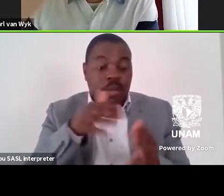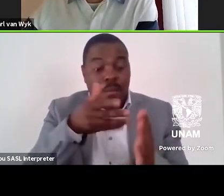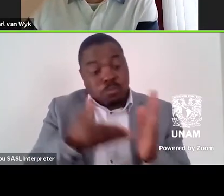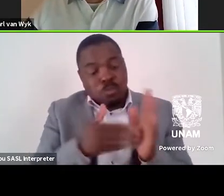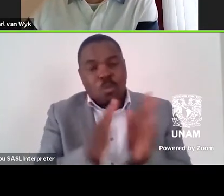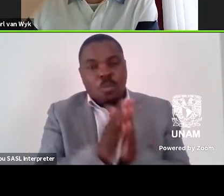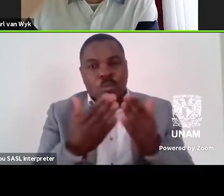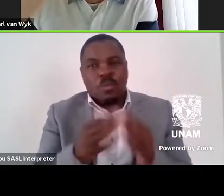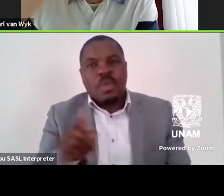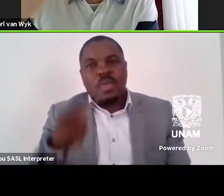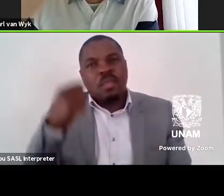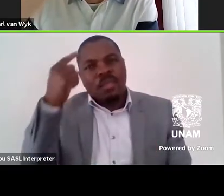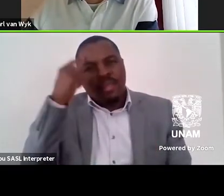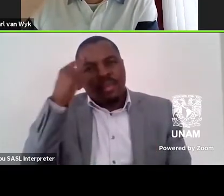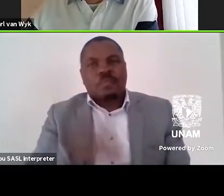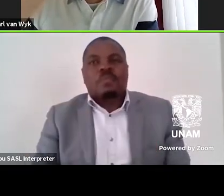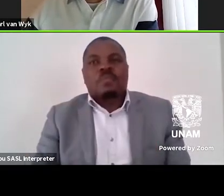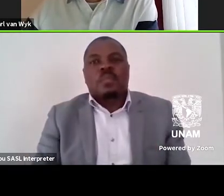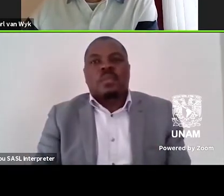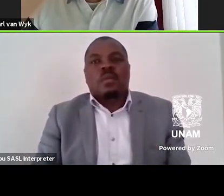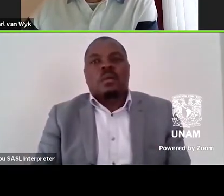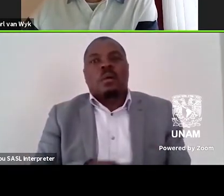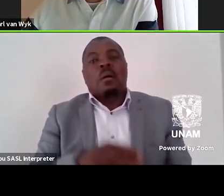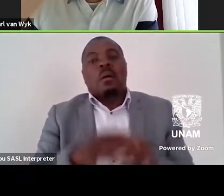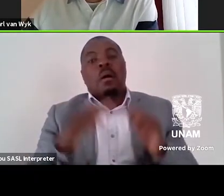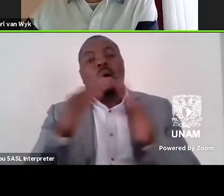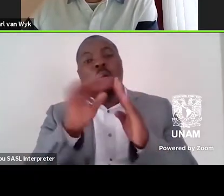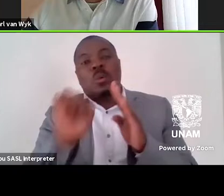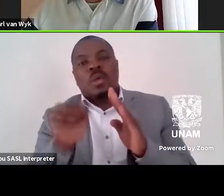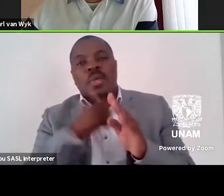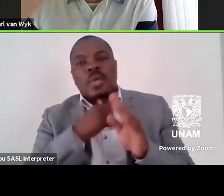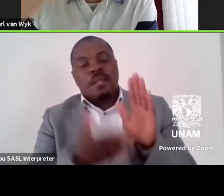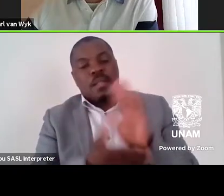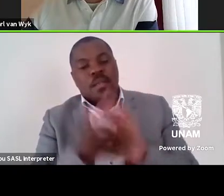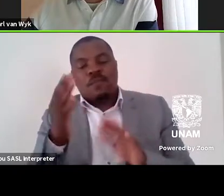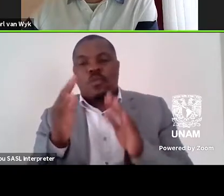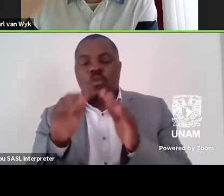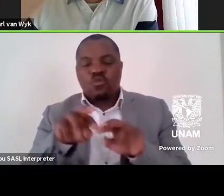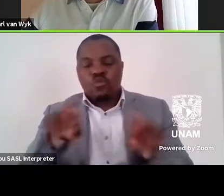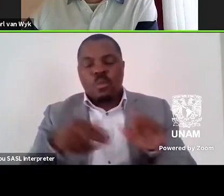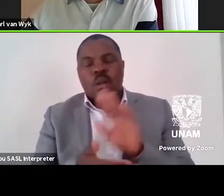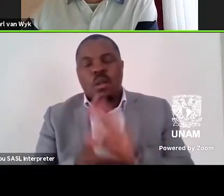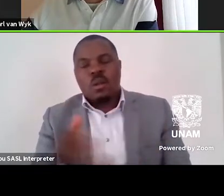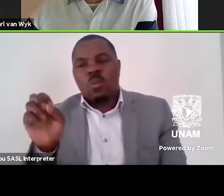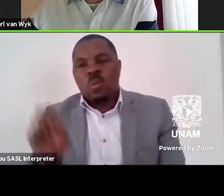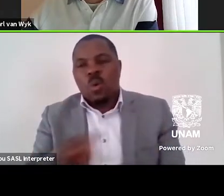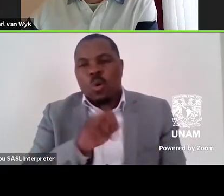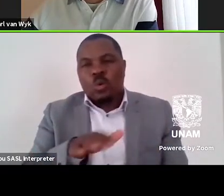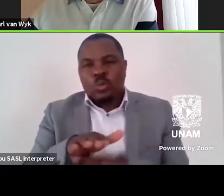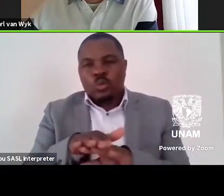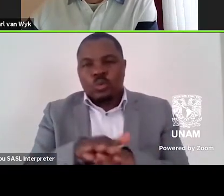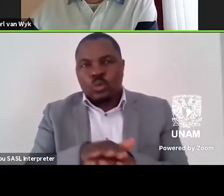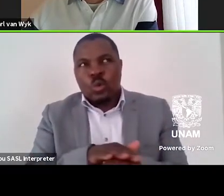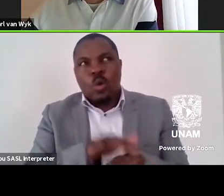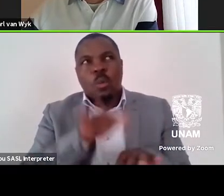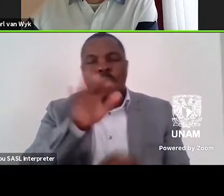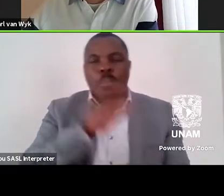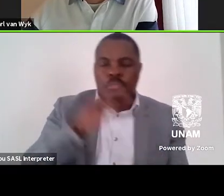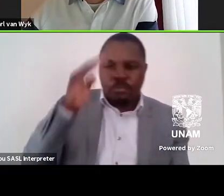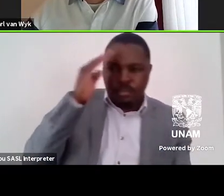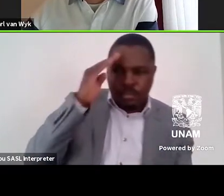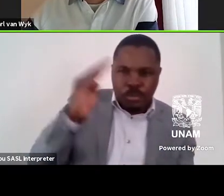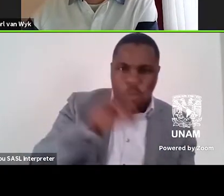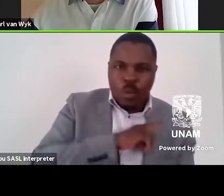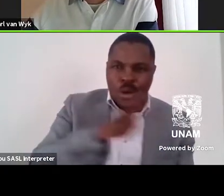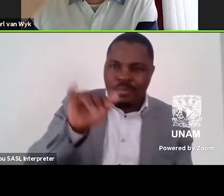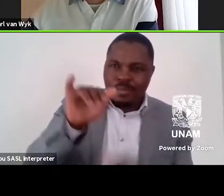he had gone to the house that had been Leah's. He had left his room and walked slowly, and people had greeted him, for he had become a citizen